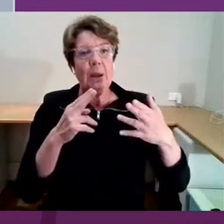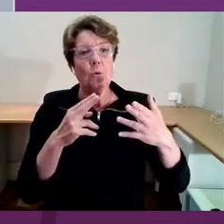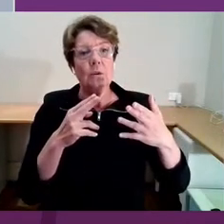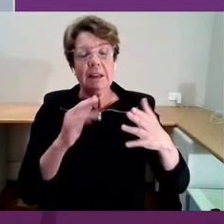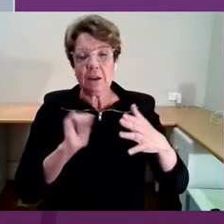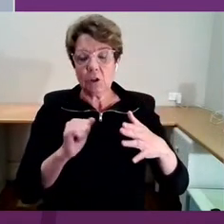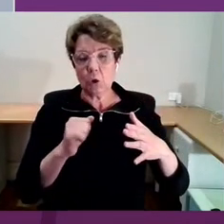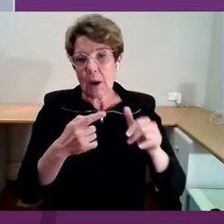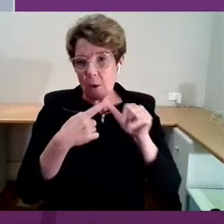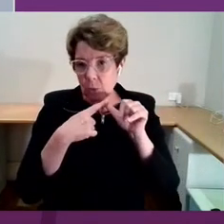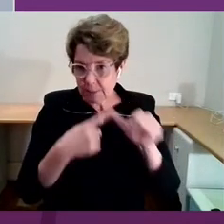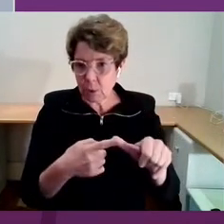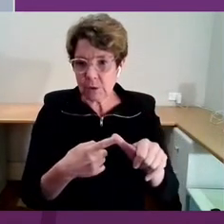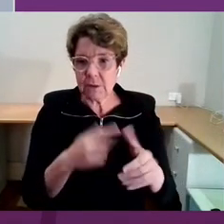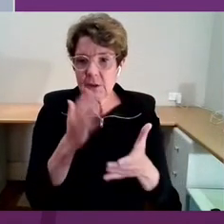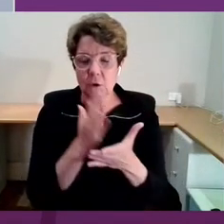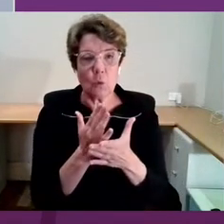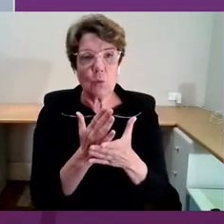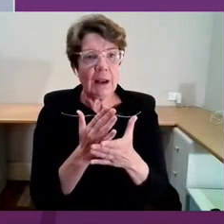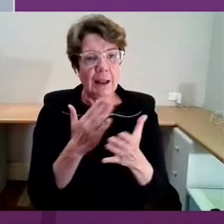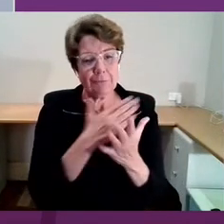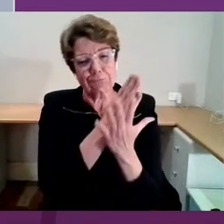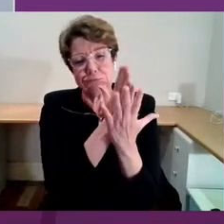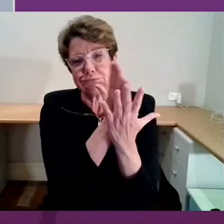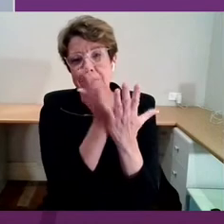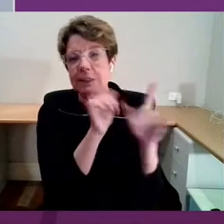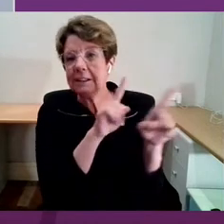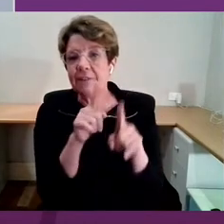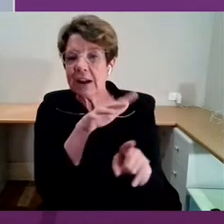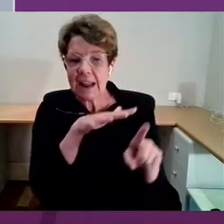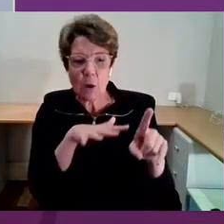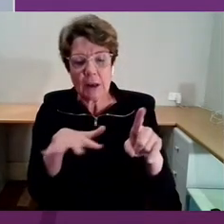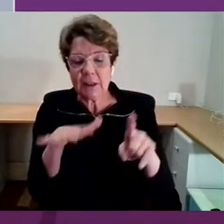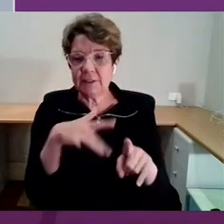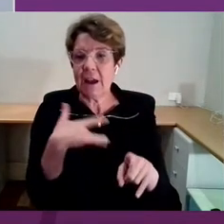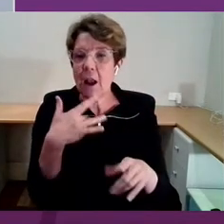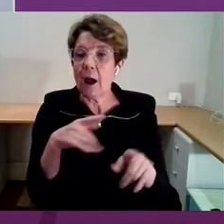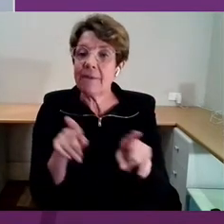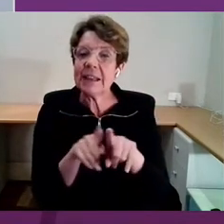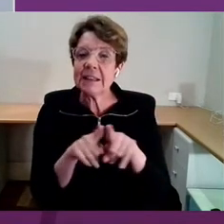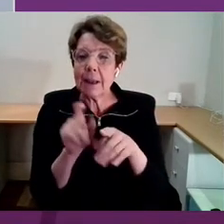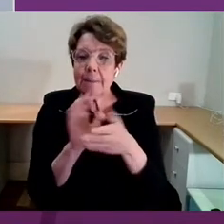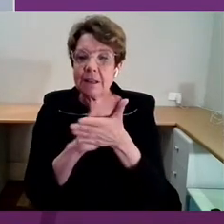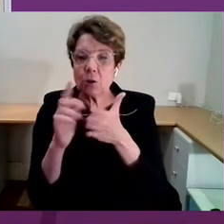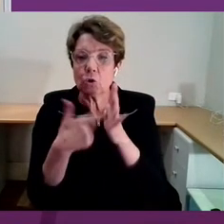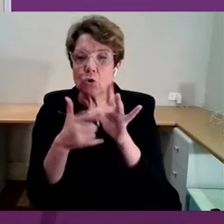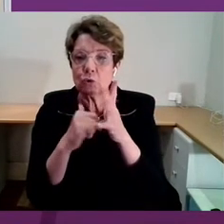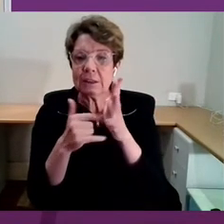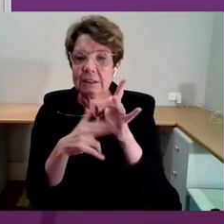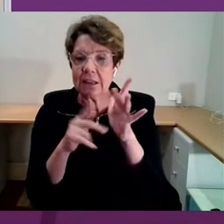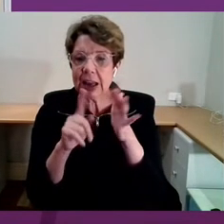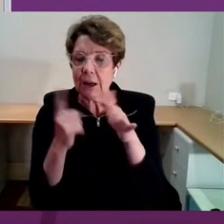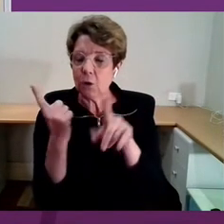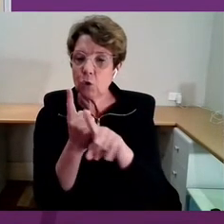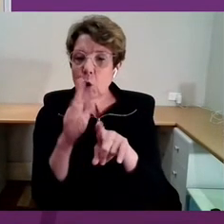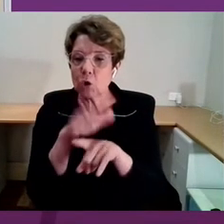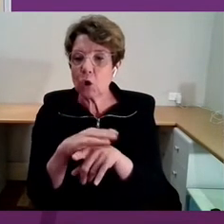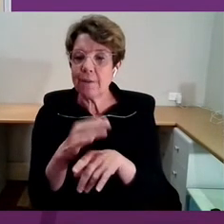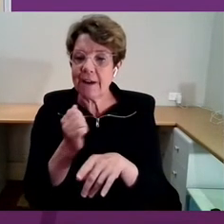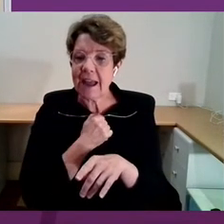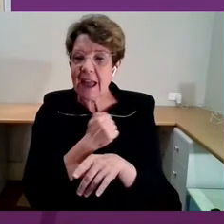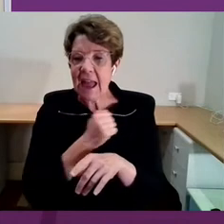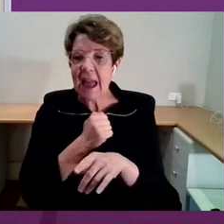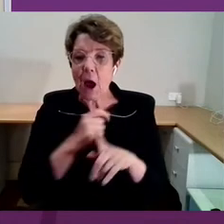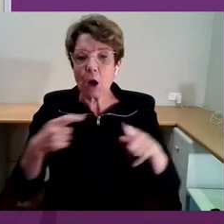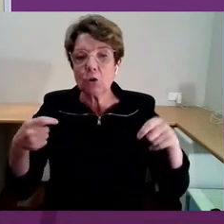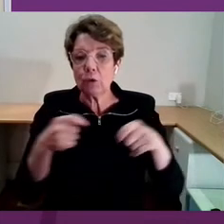the rich tapestry of our lives, the kind of contributing life that Christine talked so eloquently about. And all of that goes also